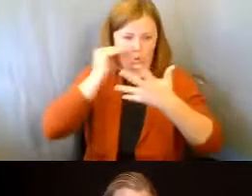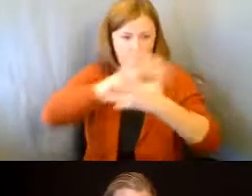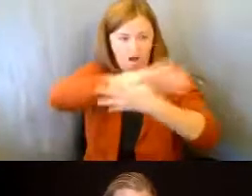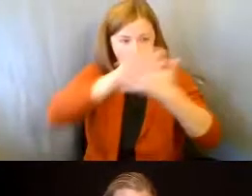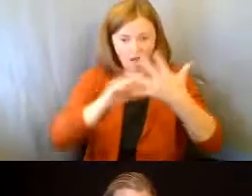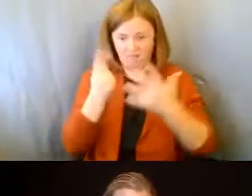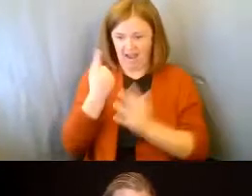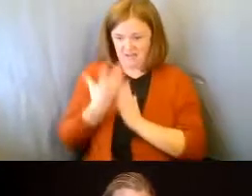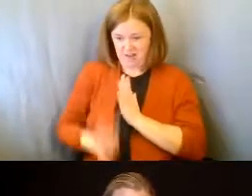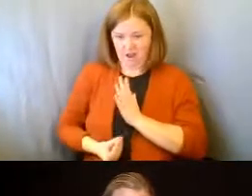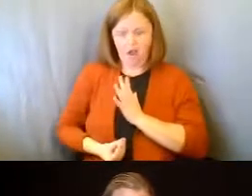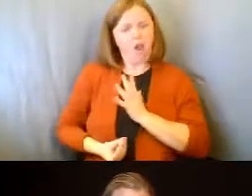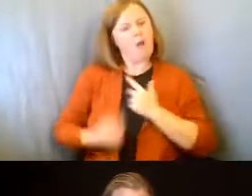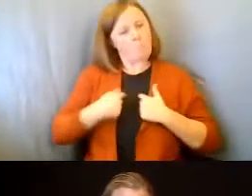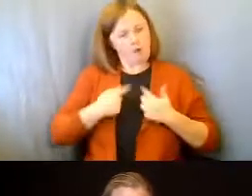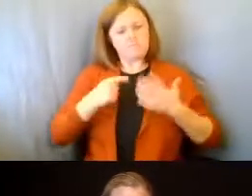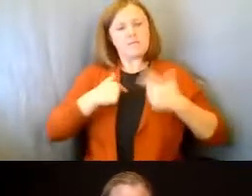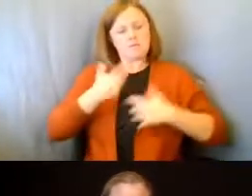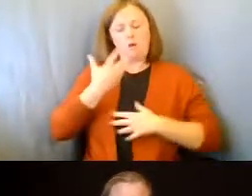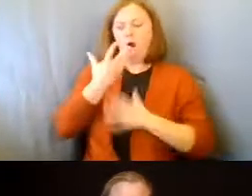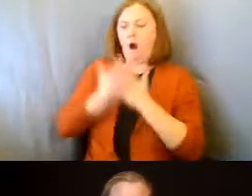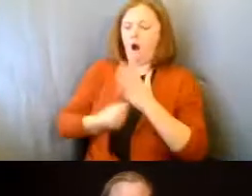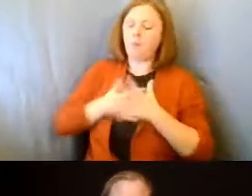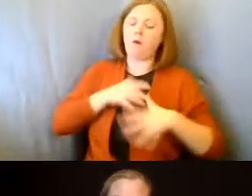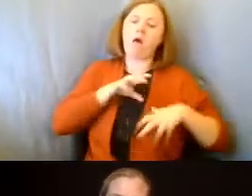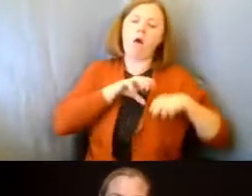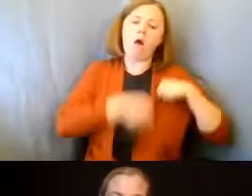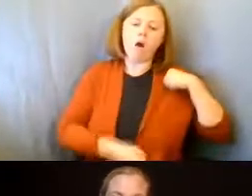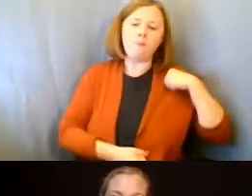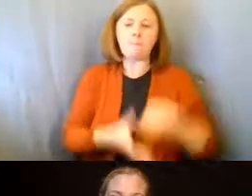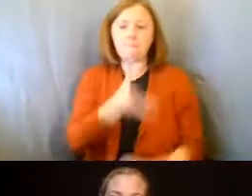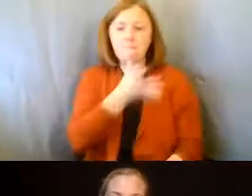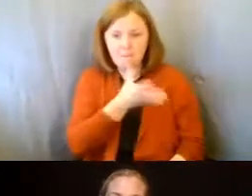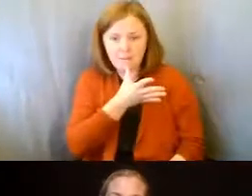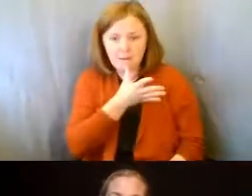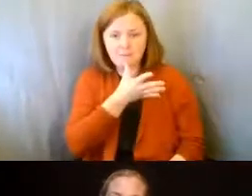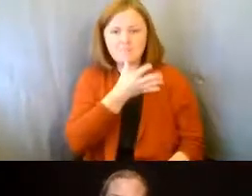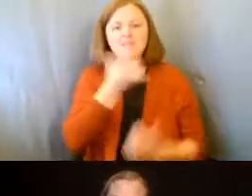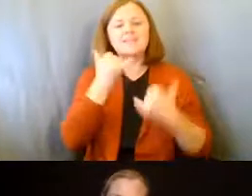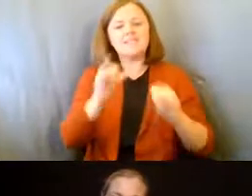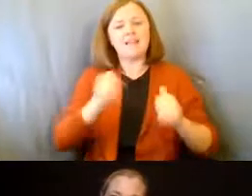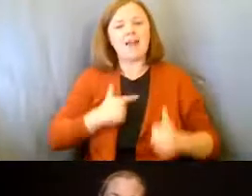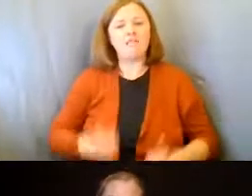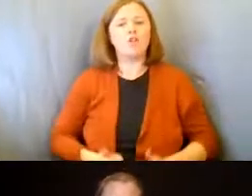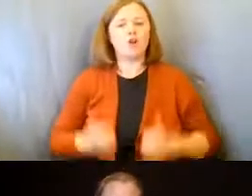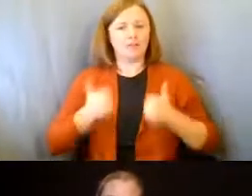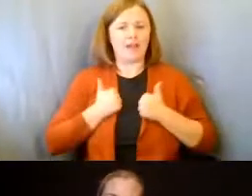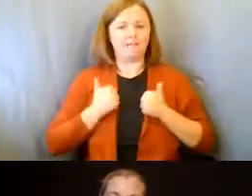in one day. I want them to be able to grieve me as a mom and still have their life intact.